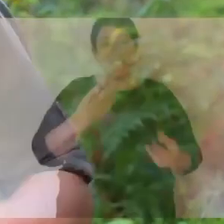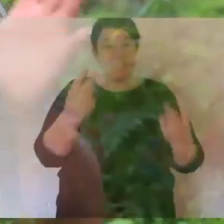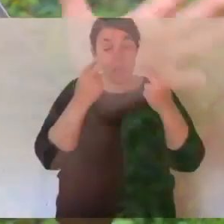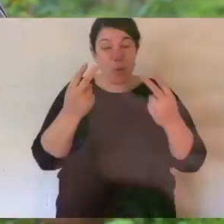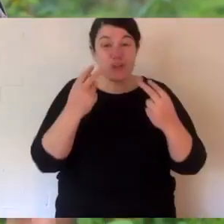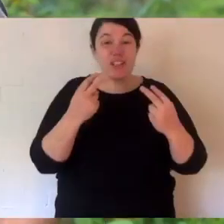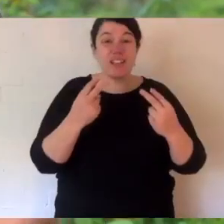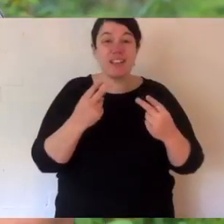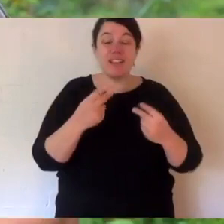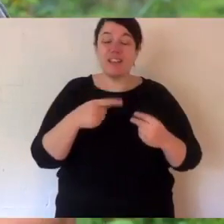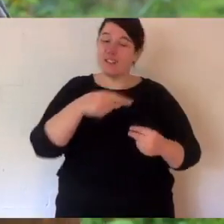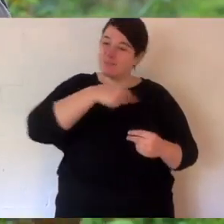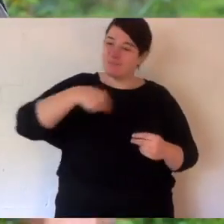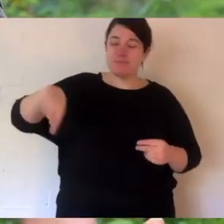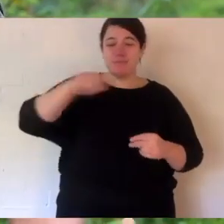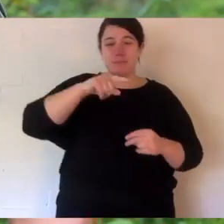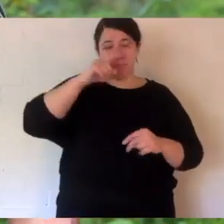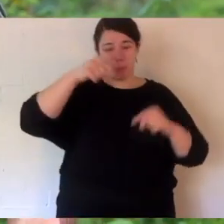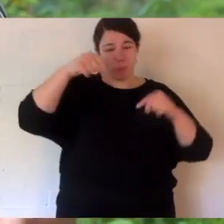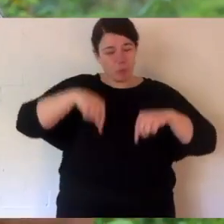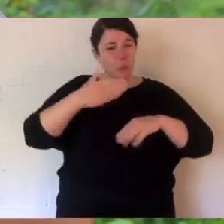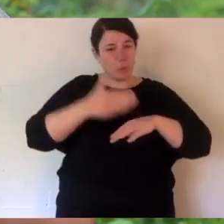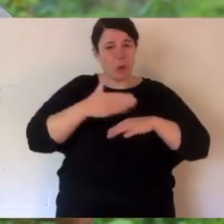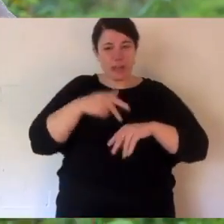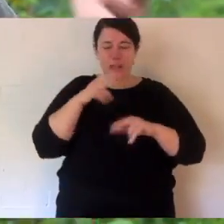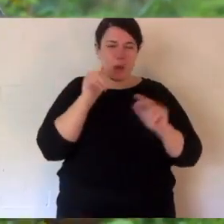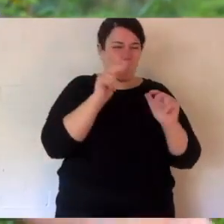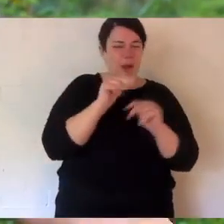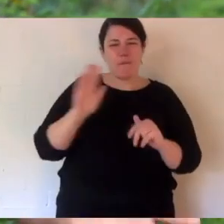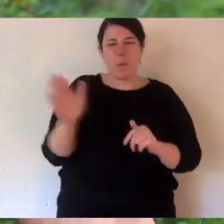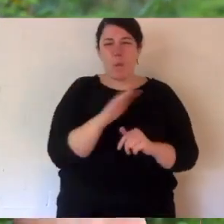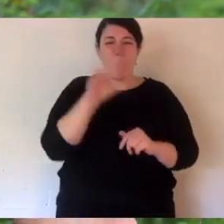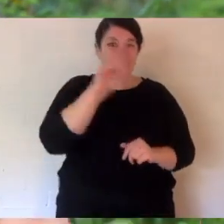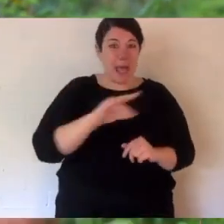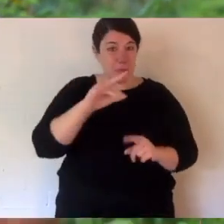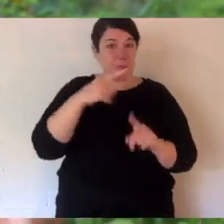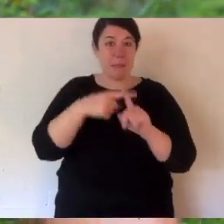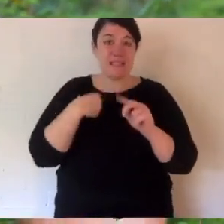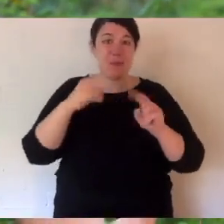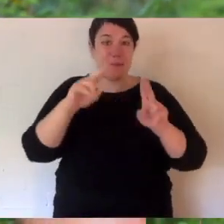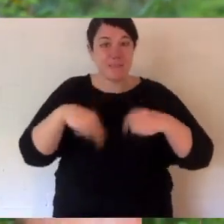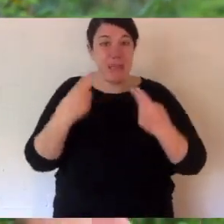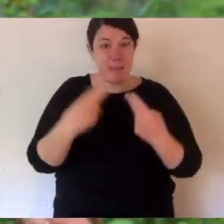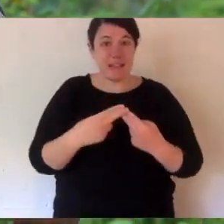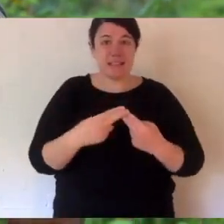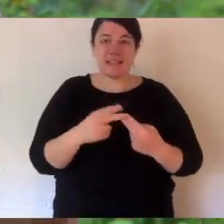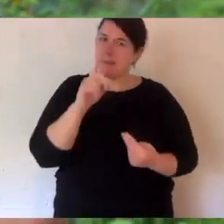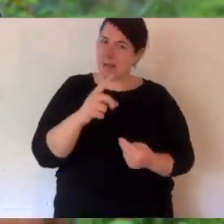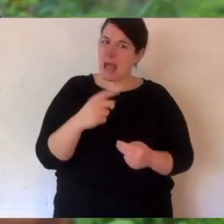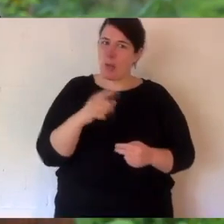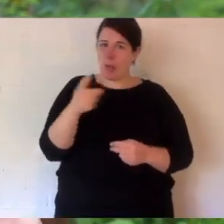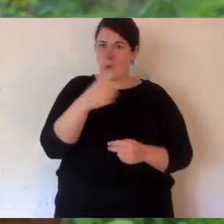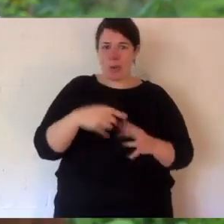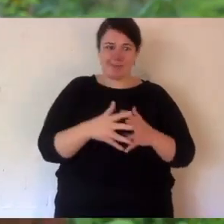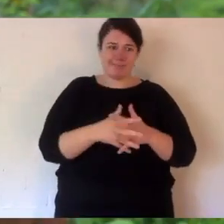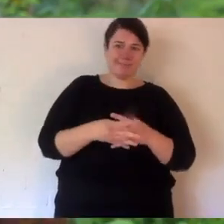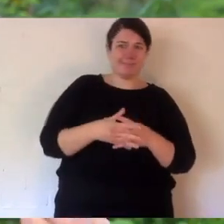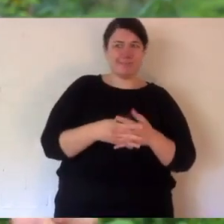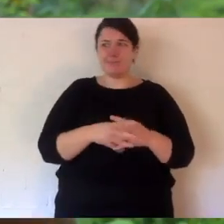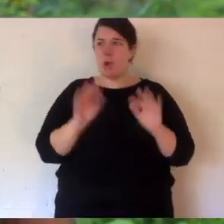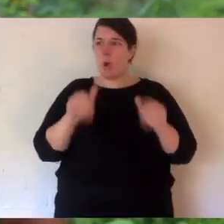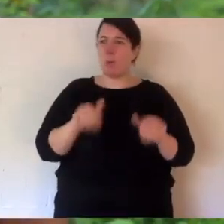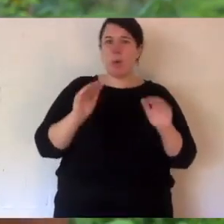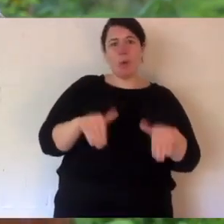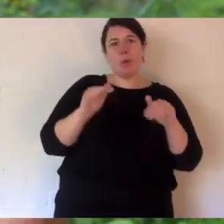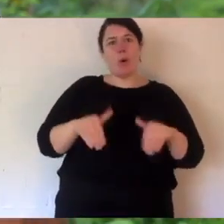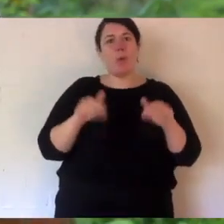Thanks for watching everyone. The keepers and I are looking after all of our animals and our families, but we all have a bit of extra time at